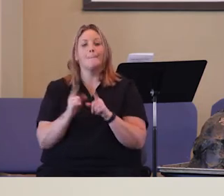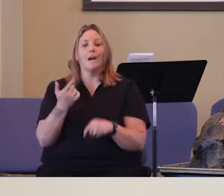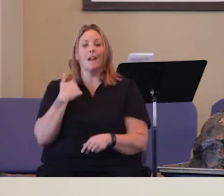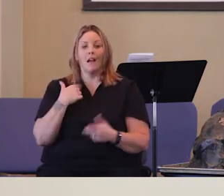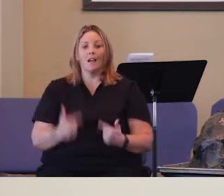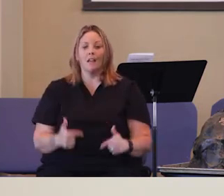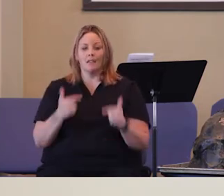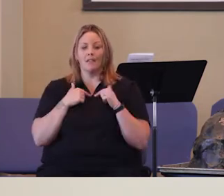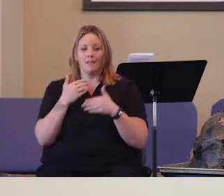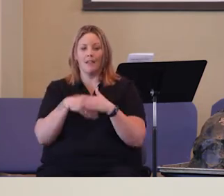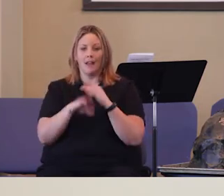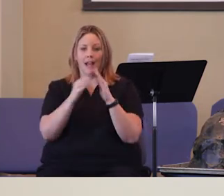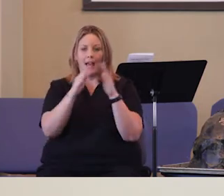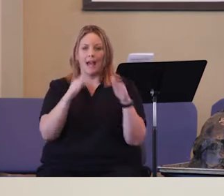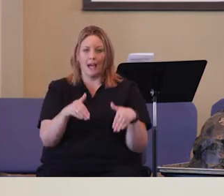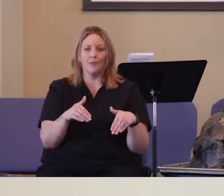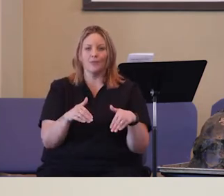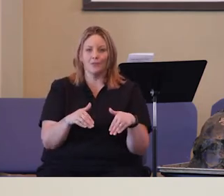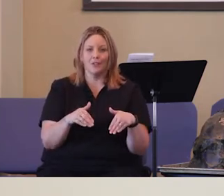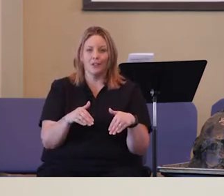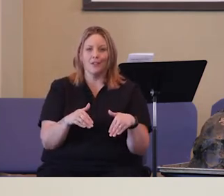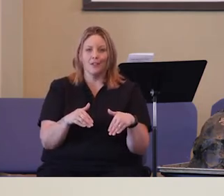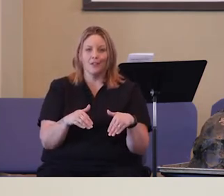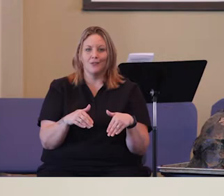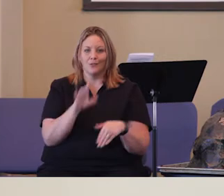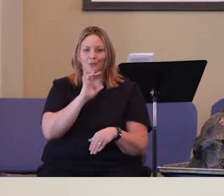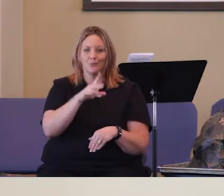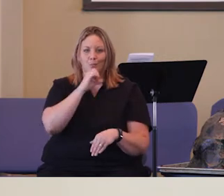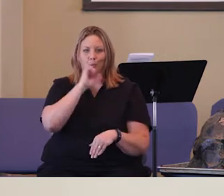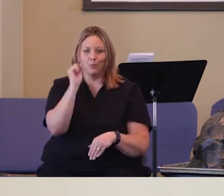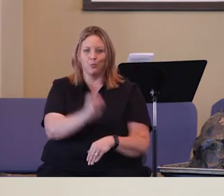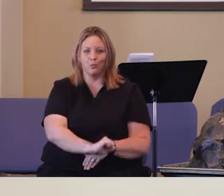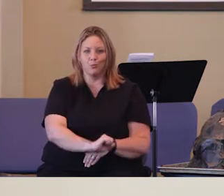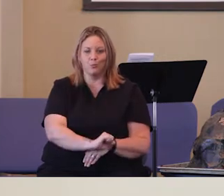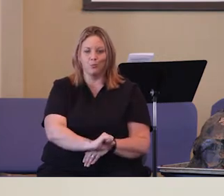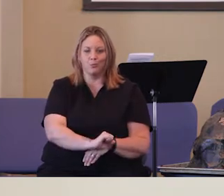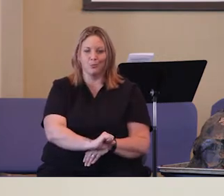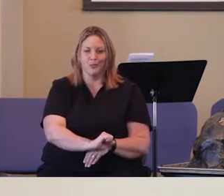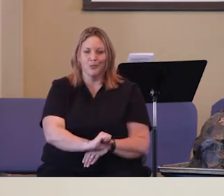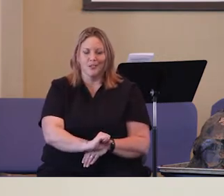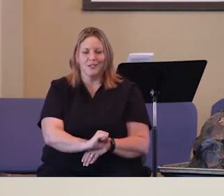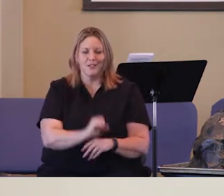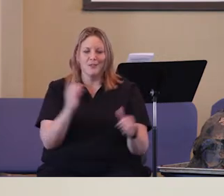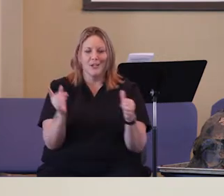But I live in a house, and I bought a house that was through the good old days.